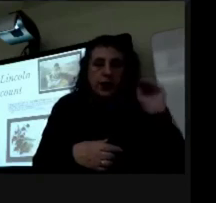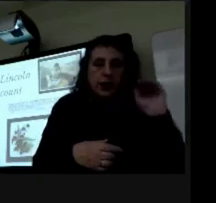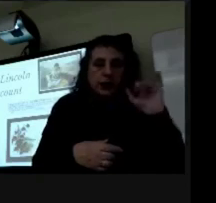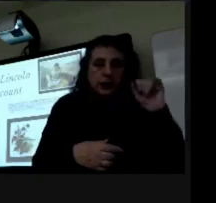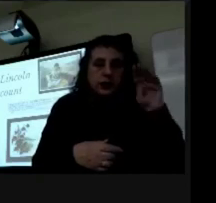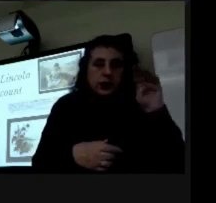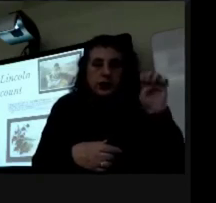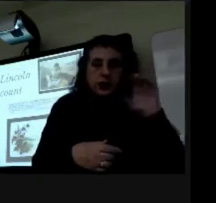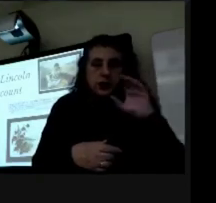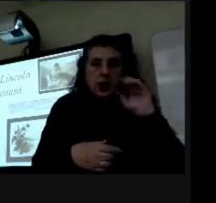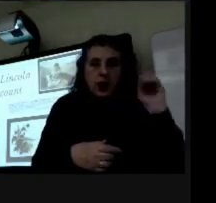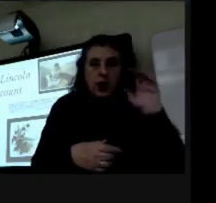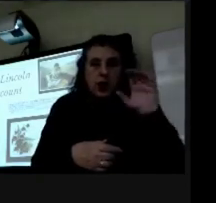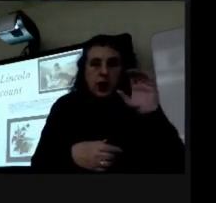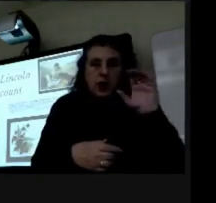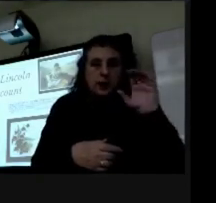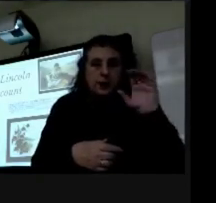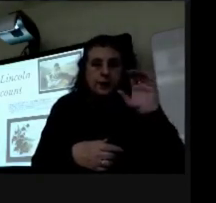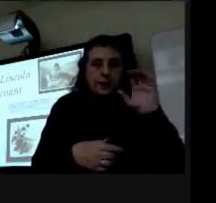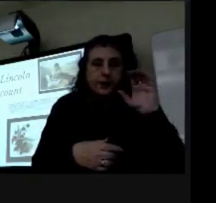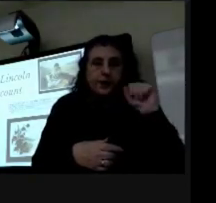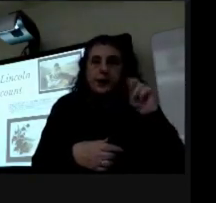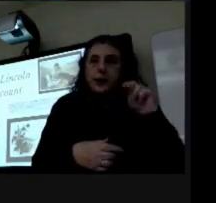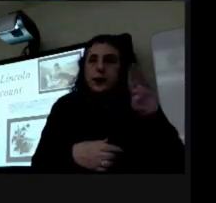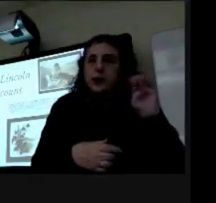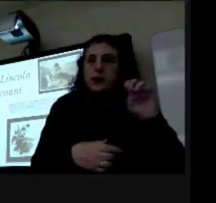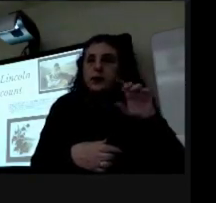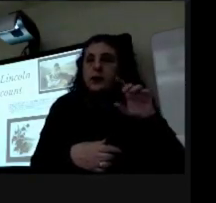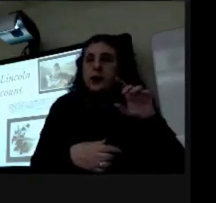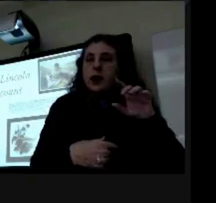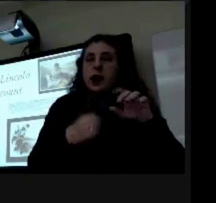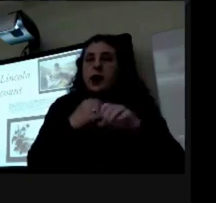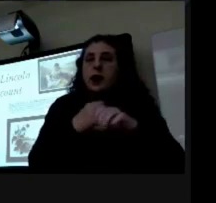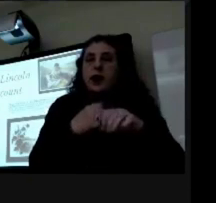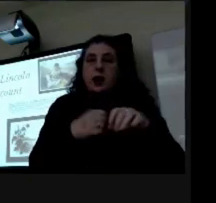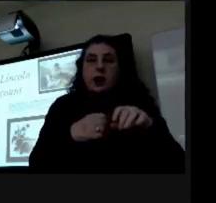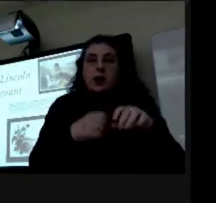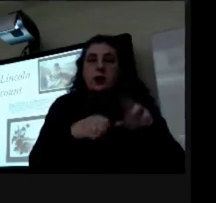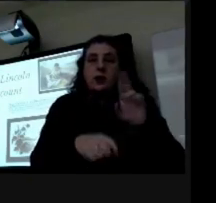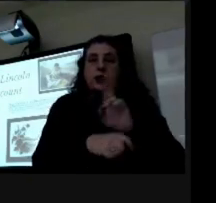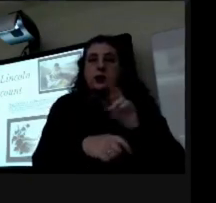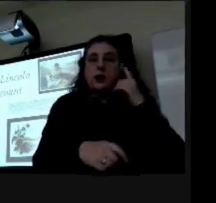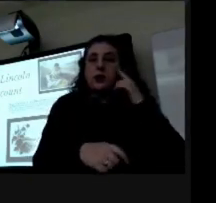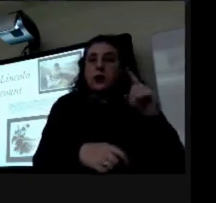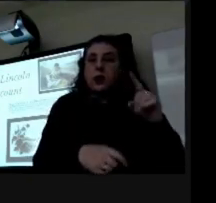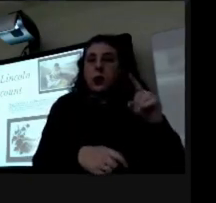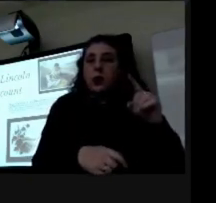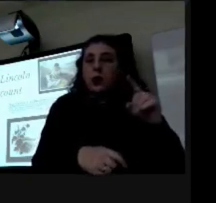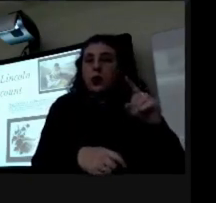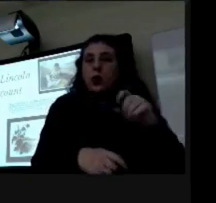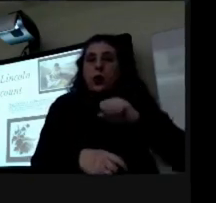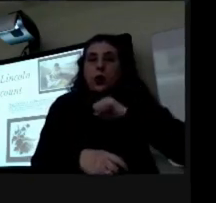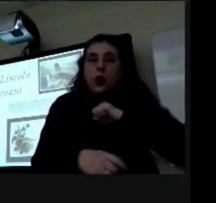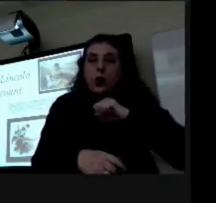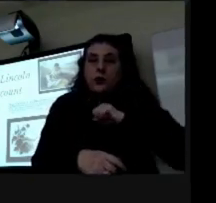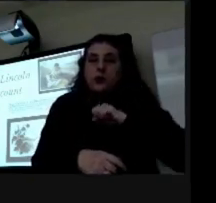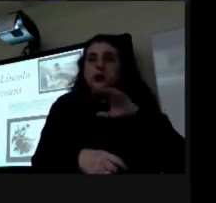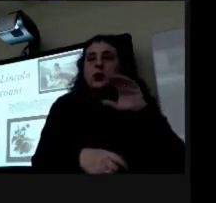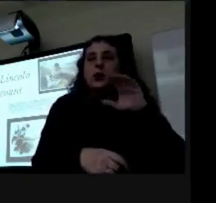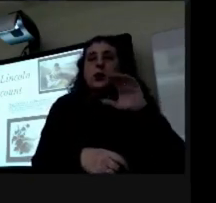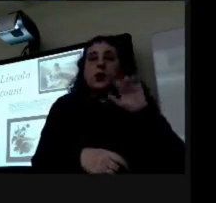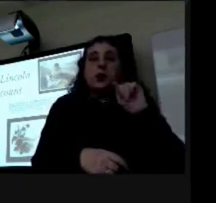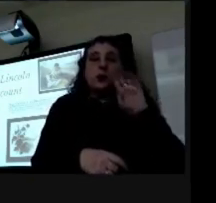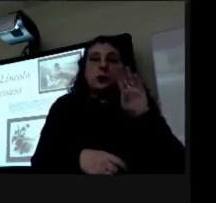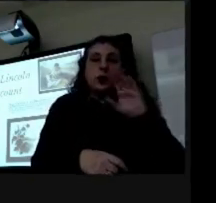coughs consumption and quote all lung diseases and then james carmative was for cramps colics bowel complaints cholera amorous